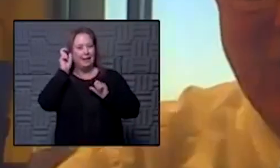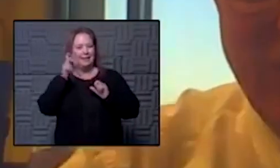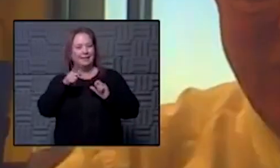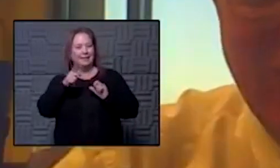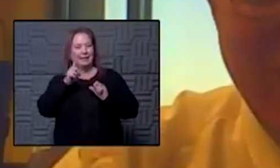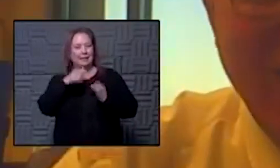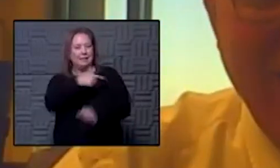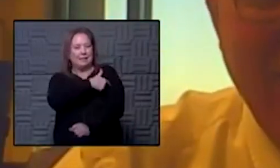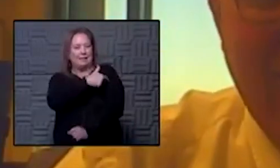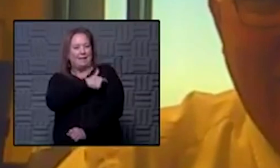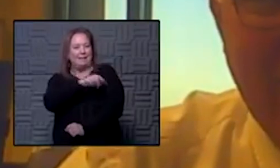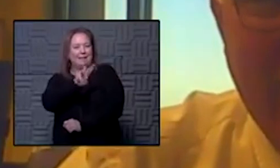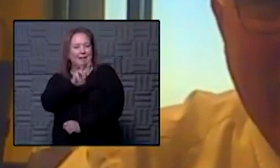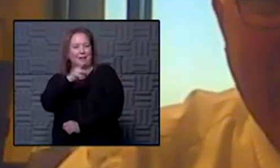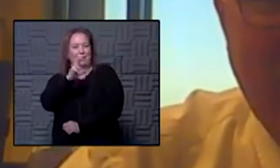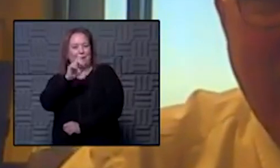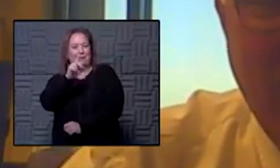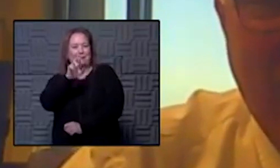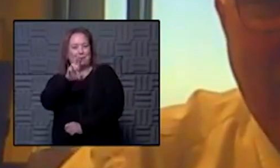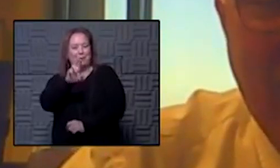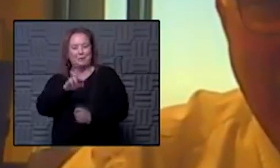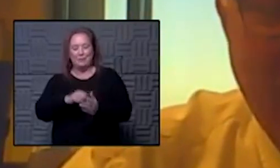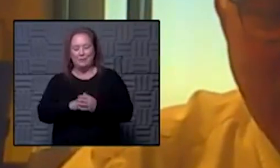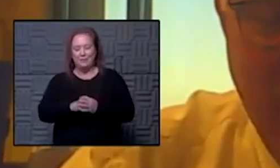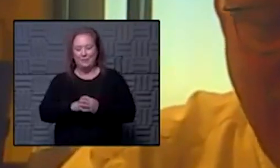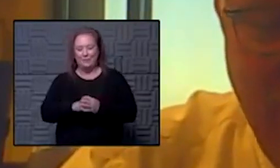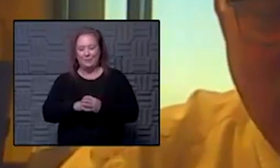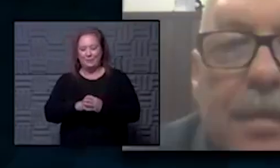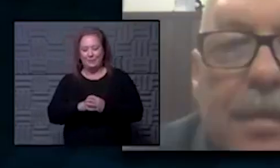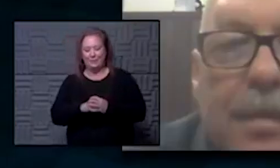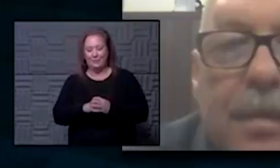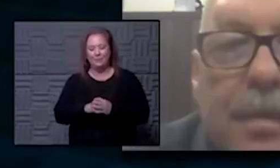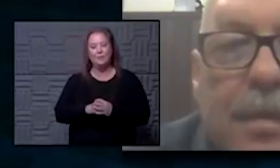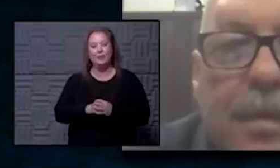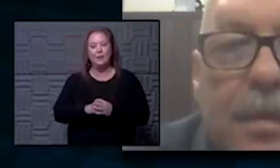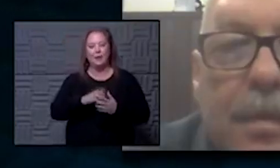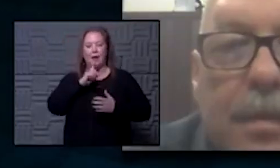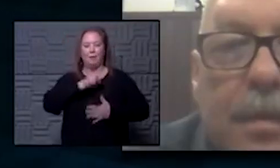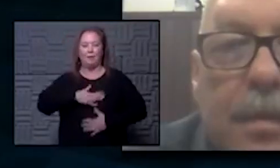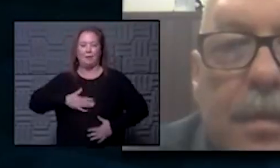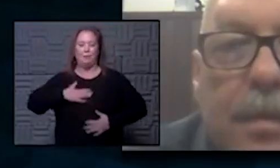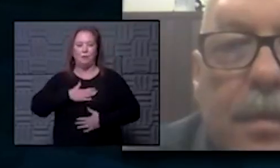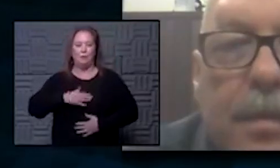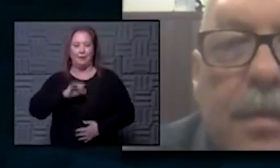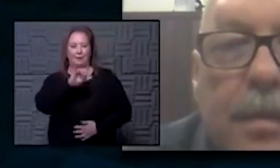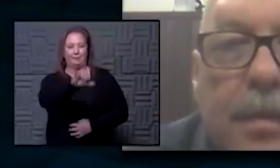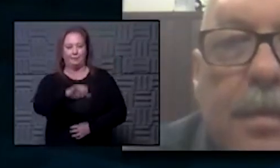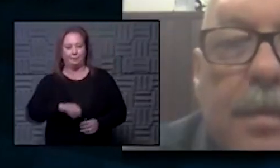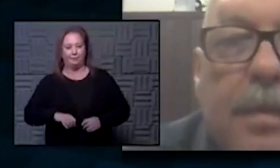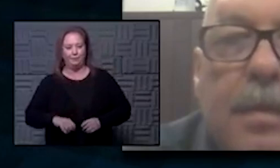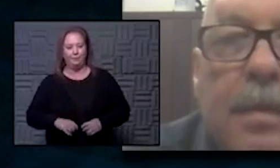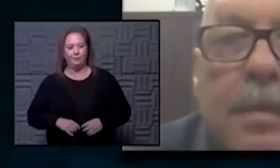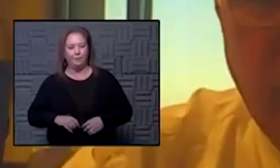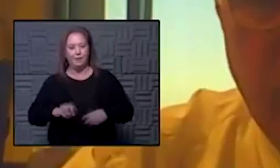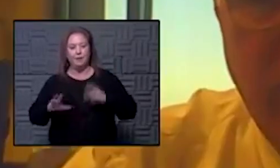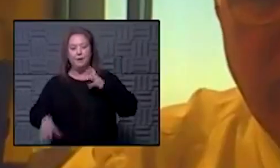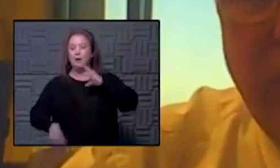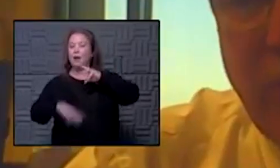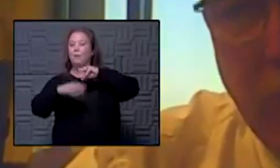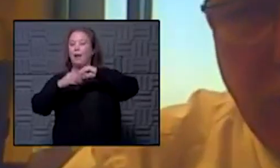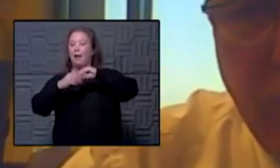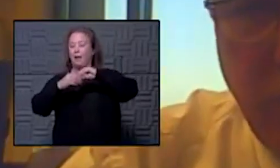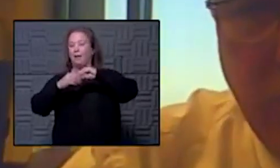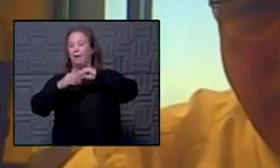vaccine whisperer um and i uh i really appreciate that the other thing i think i would add to it and